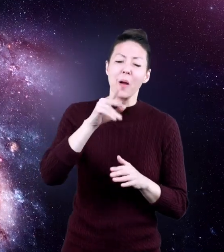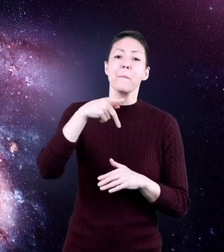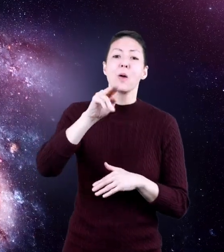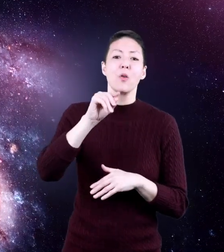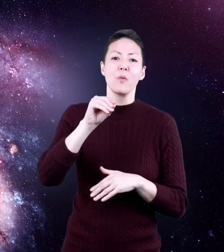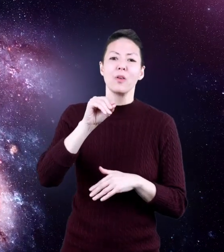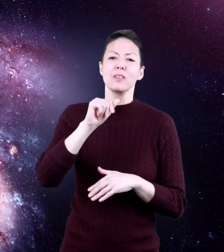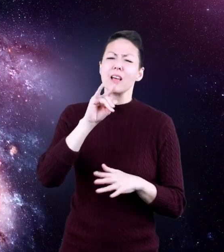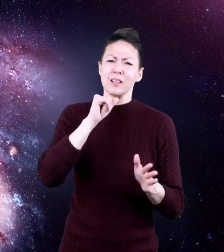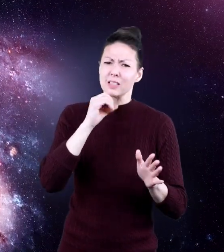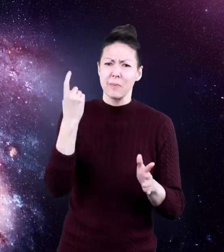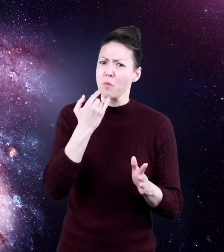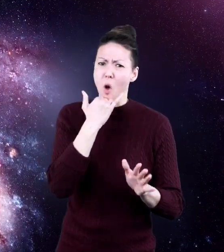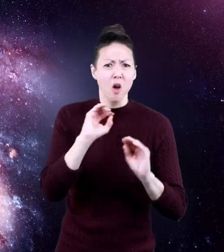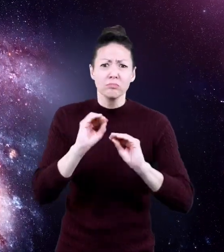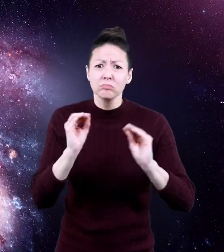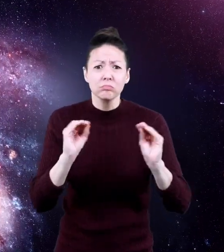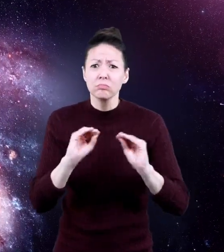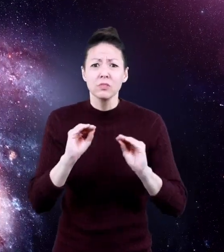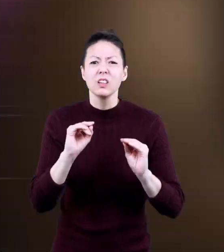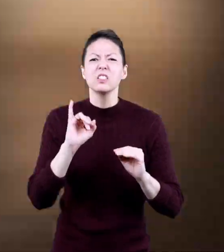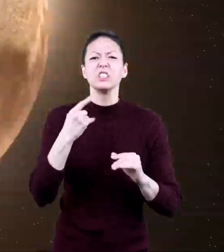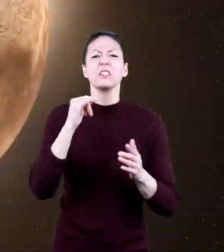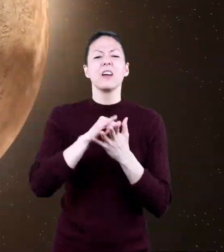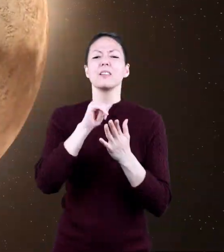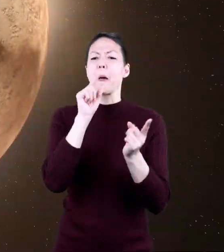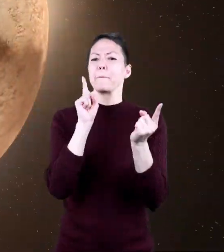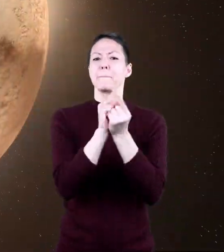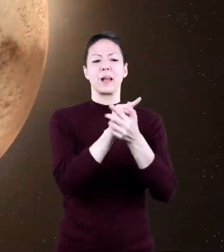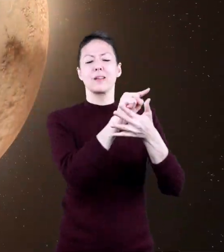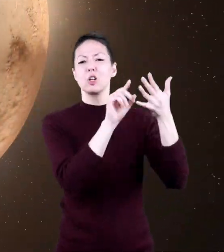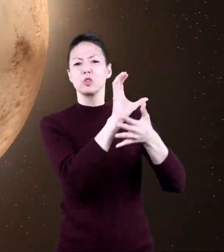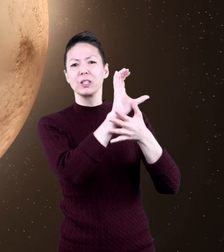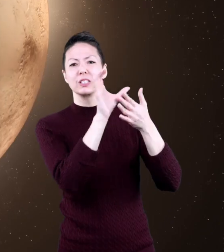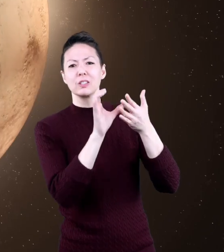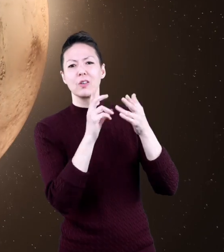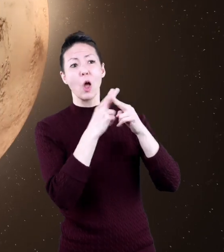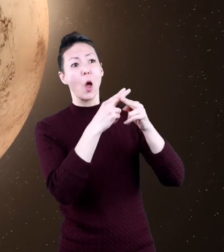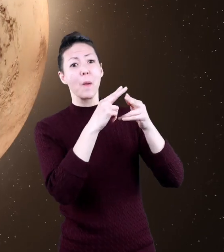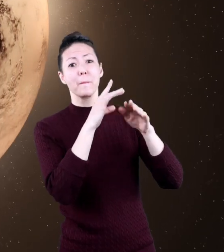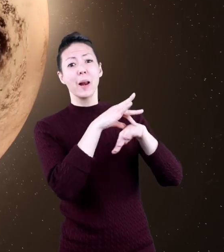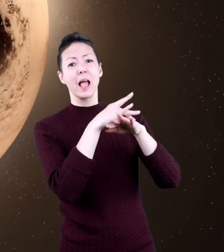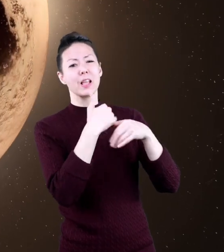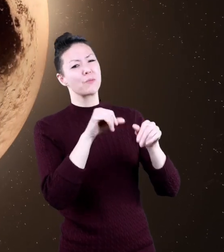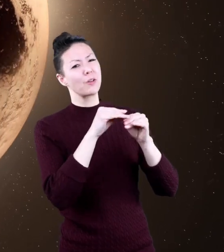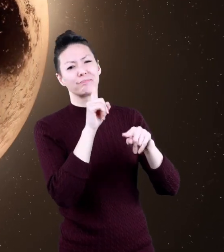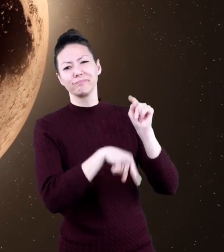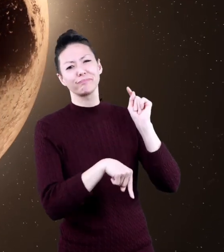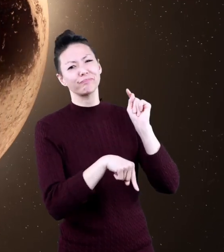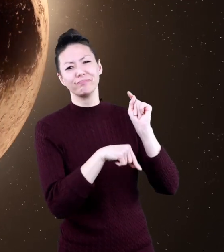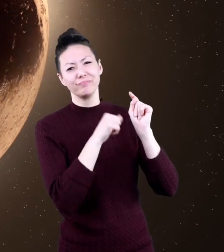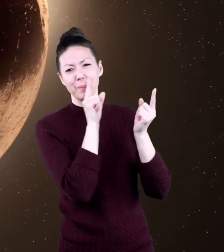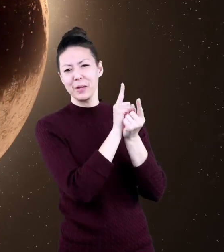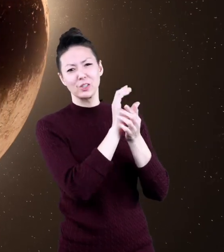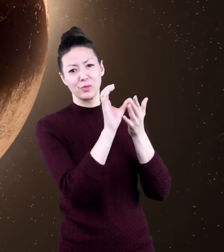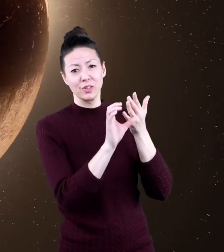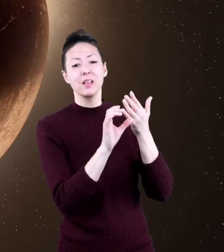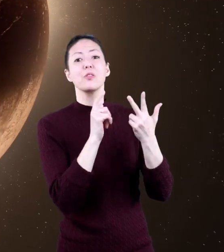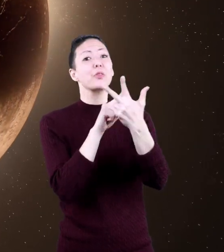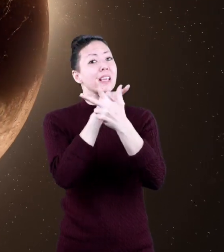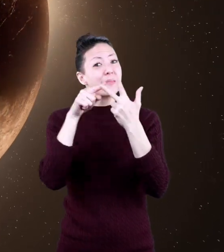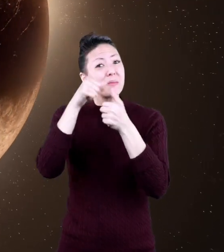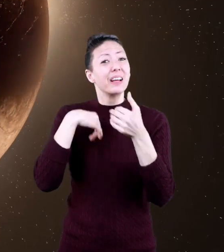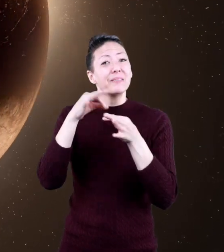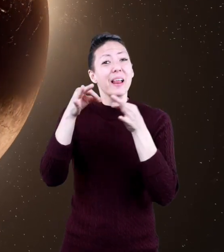Pluto didn't do something wrong. It just didn't meet all the criteria to be called a planet anymore. Remember the three